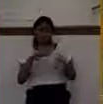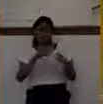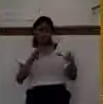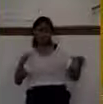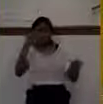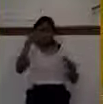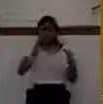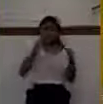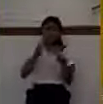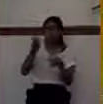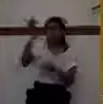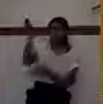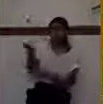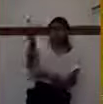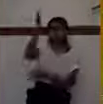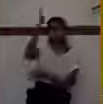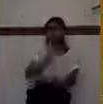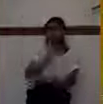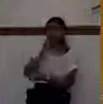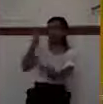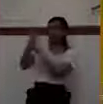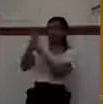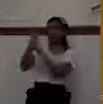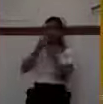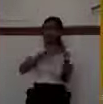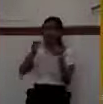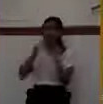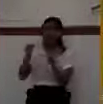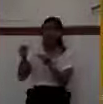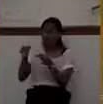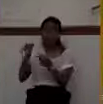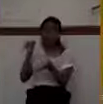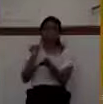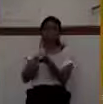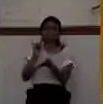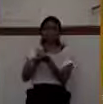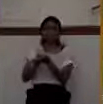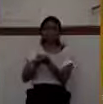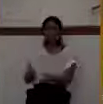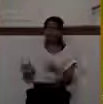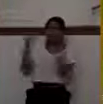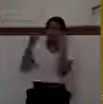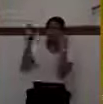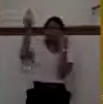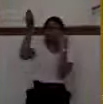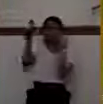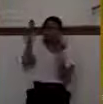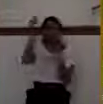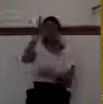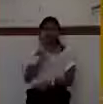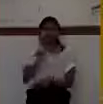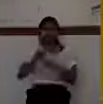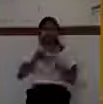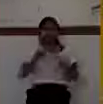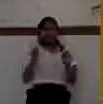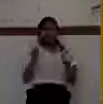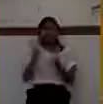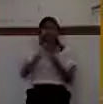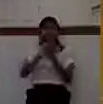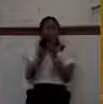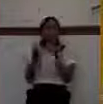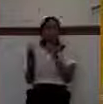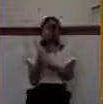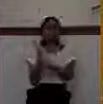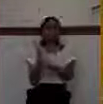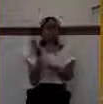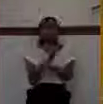God who really is incomprehensible. But the Bible is using the vehicle, which is really an